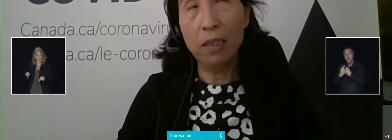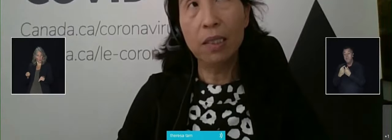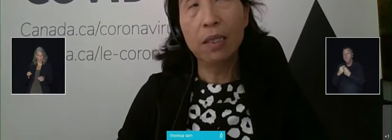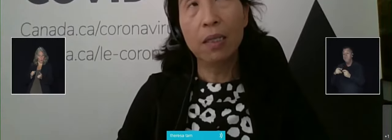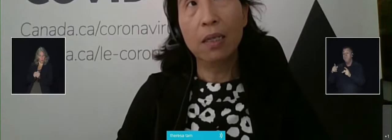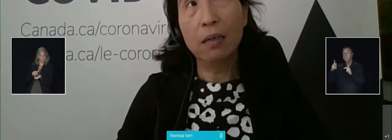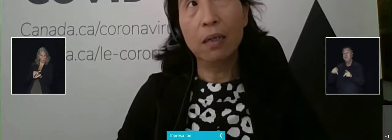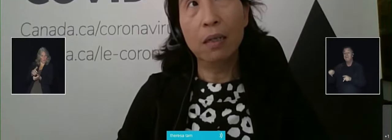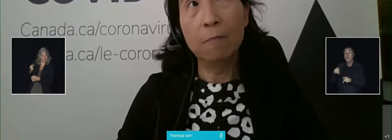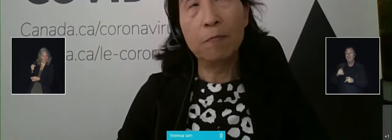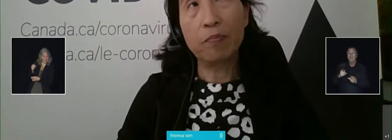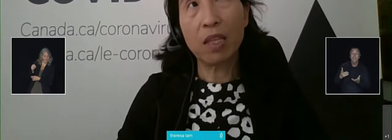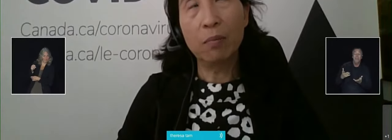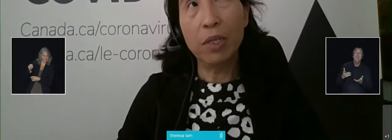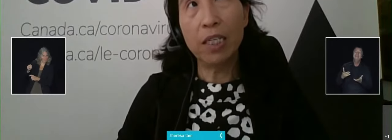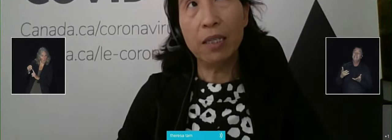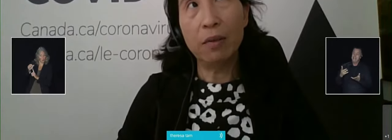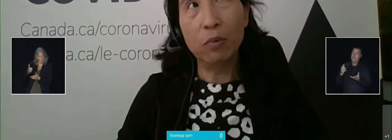themselves.